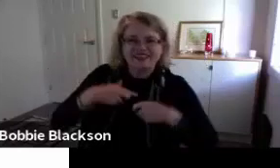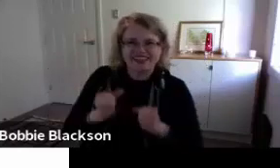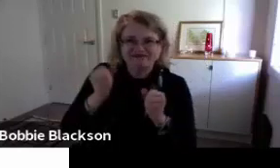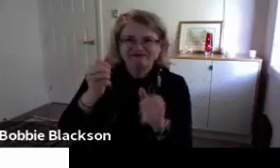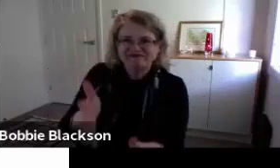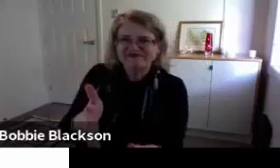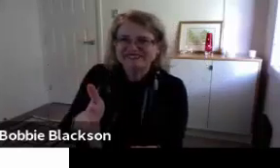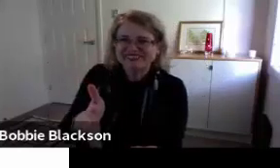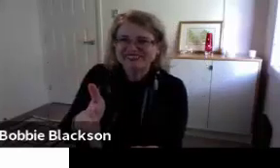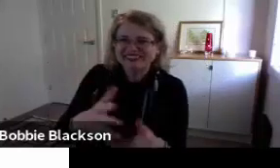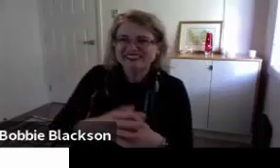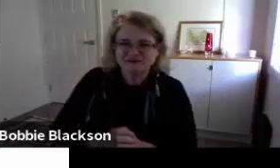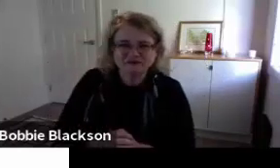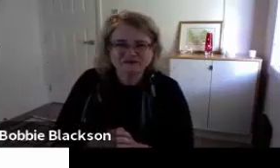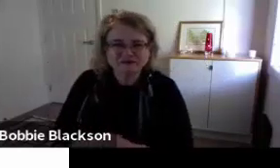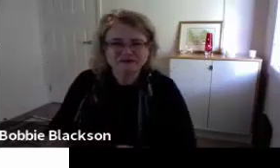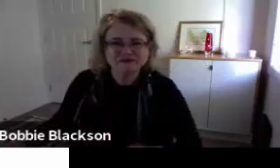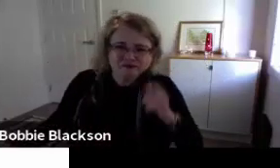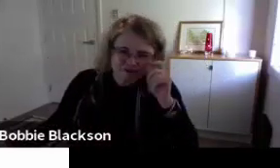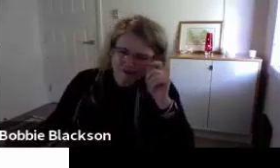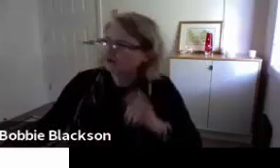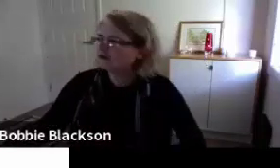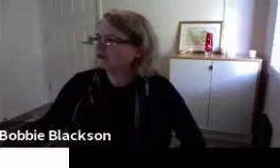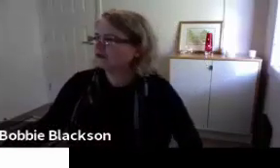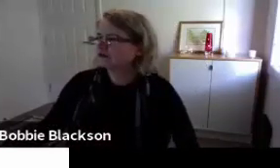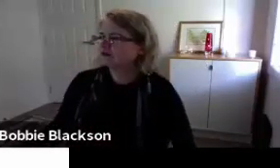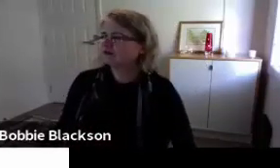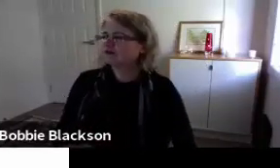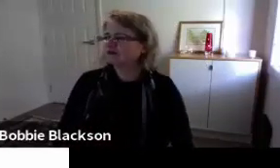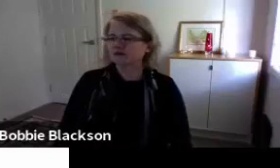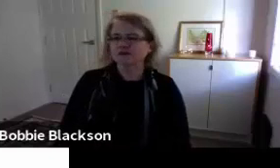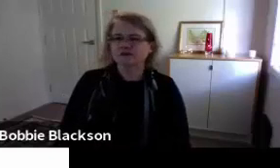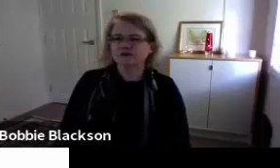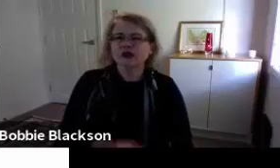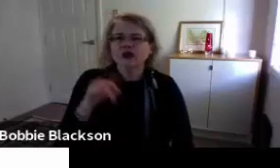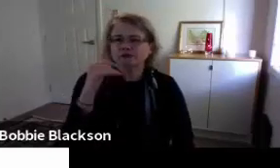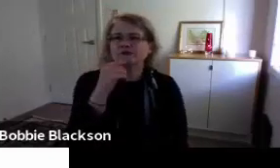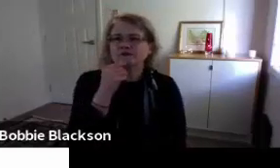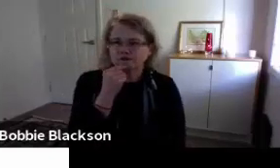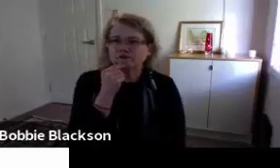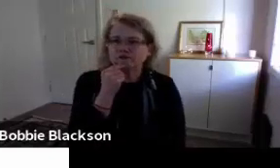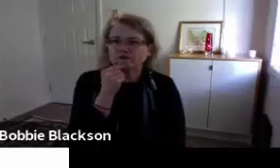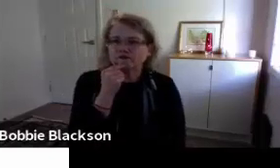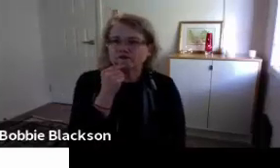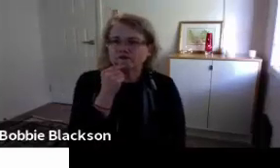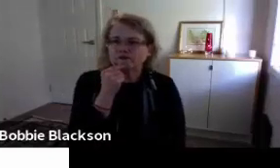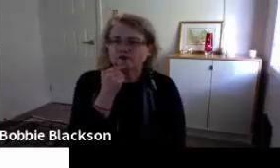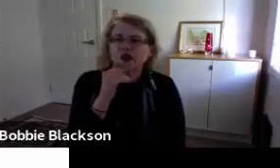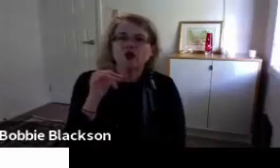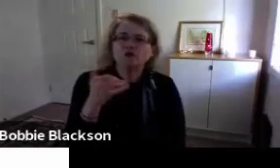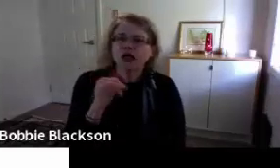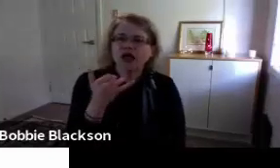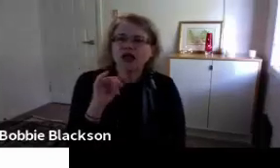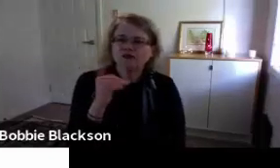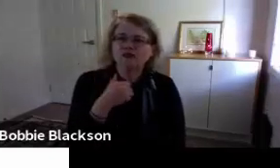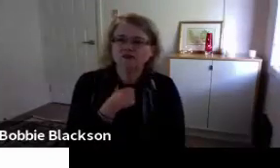will speak the messages and the interpreter will go through a processing, time of processing cognitively, in